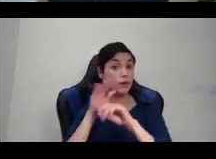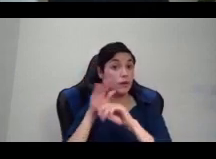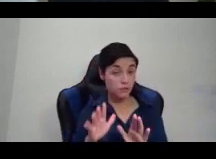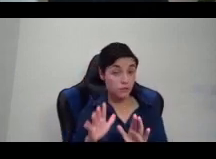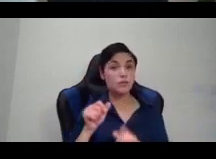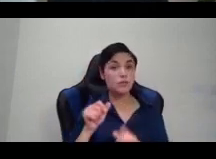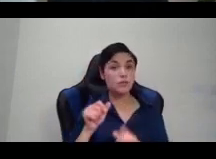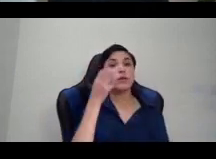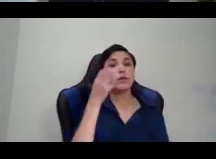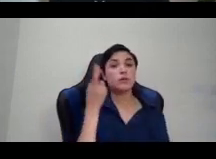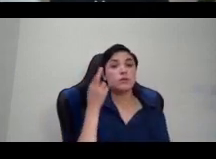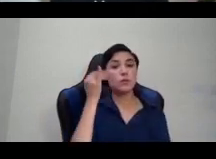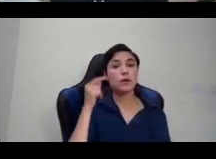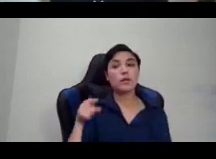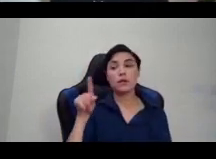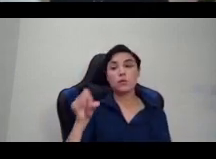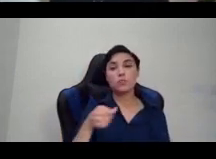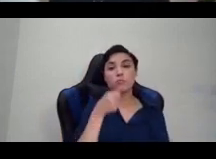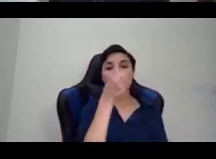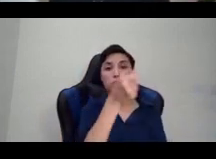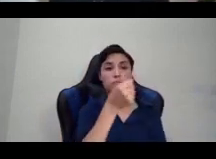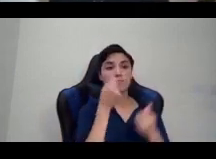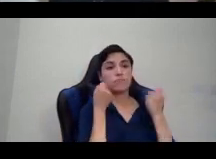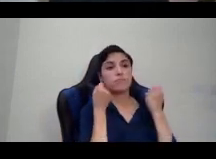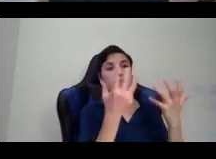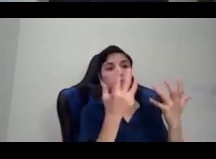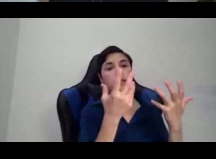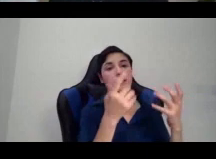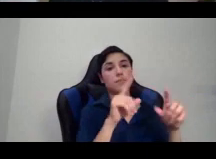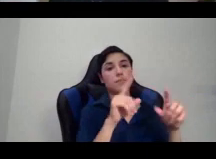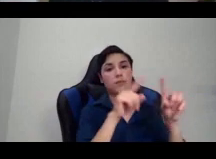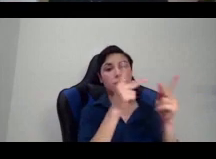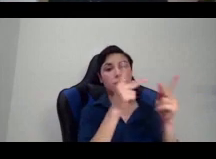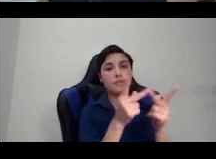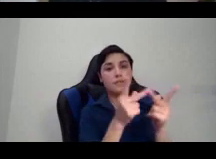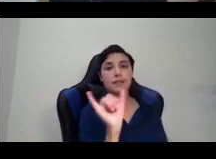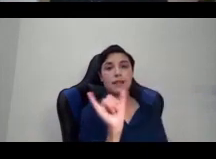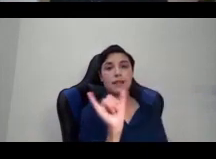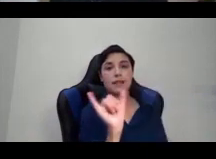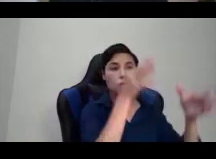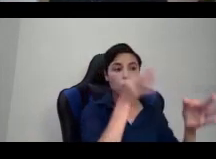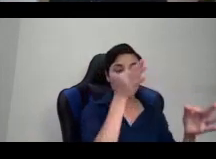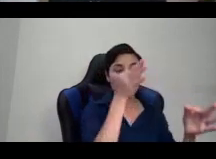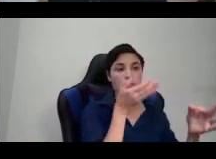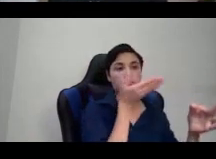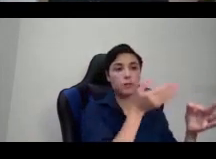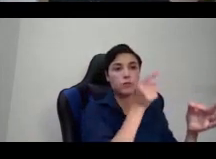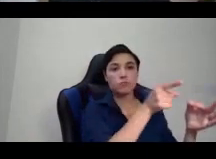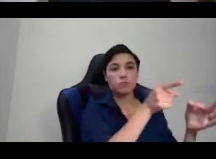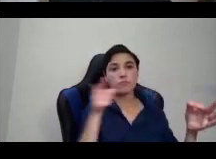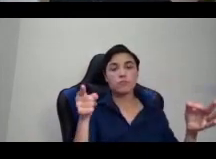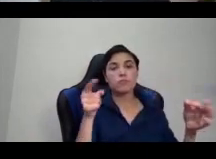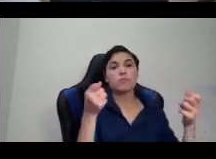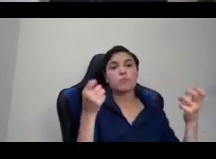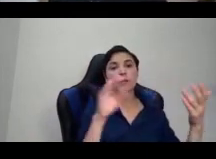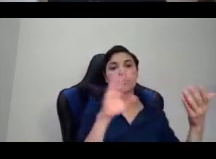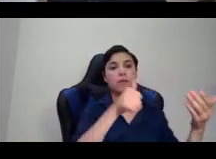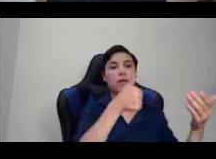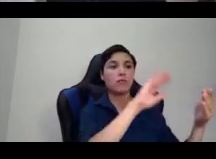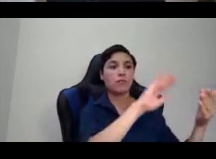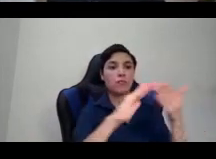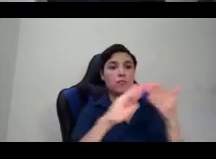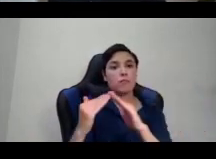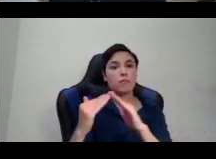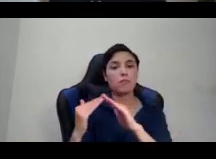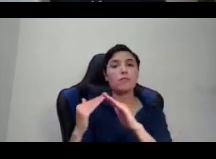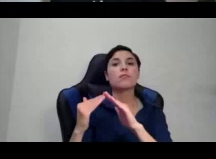places like Congo and Matamba and Angola at the time that the Portuguese and the Spanish and the Italians and the Dutch